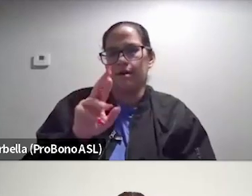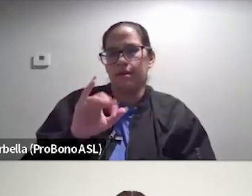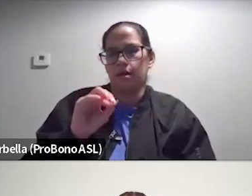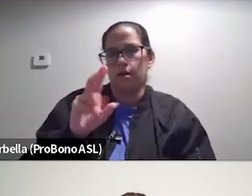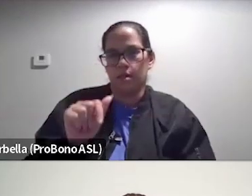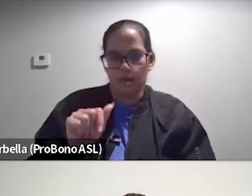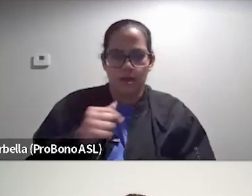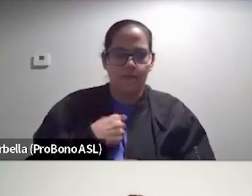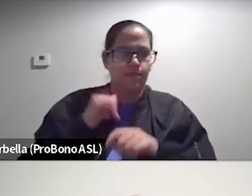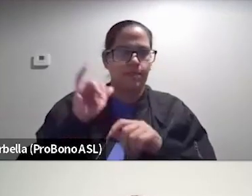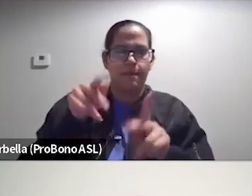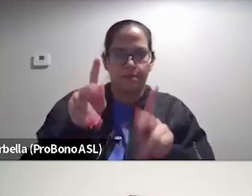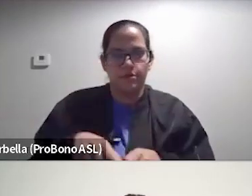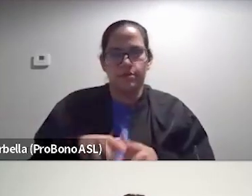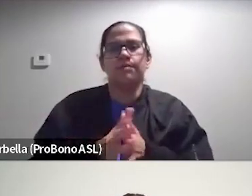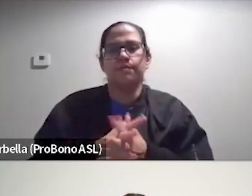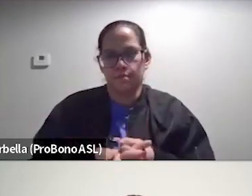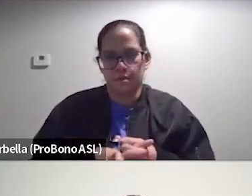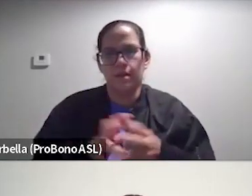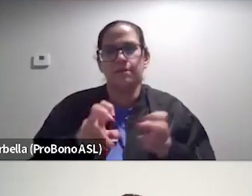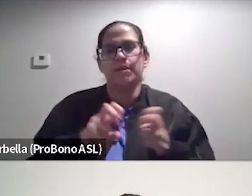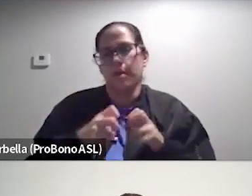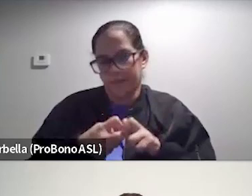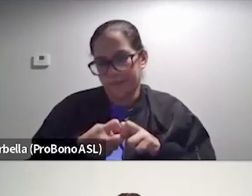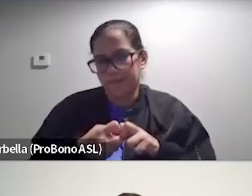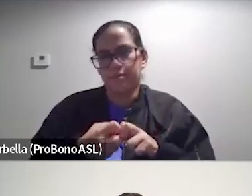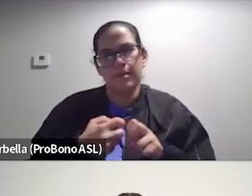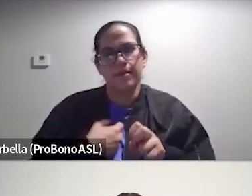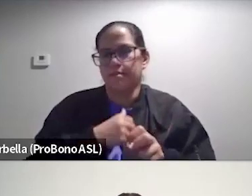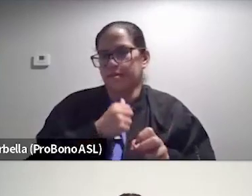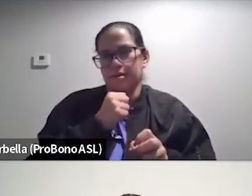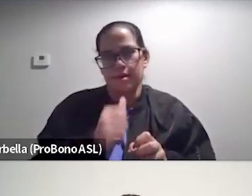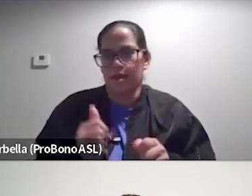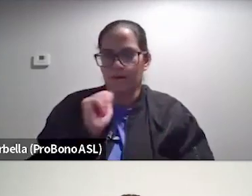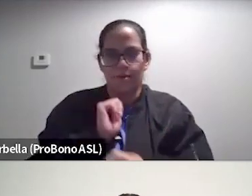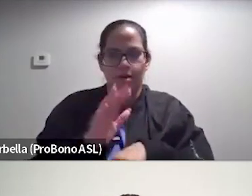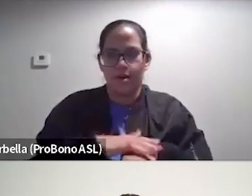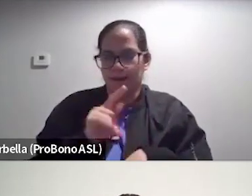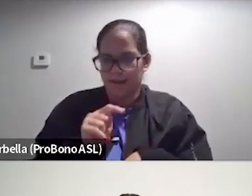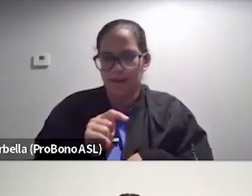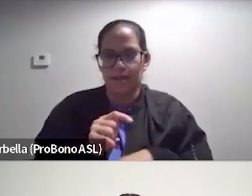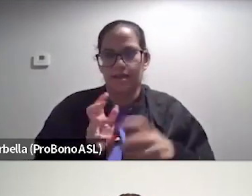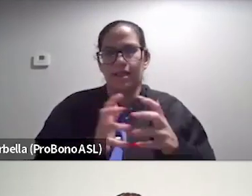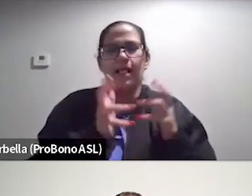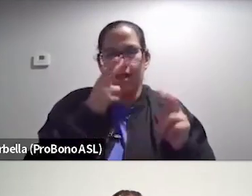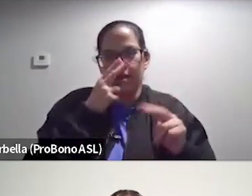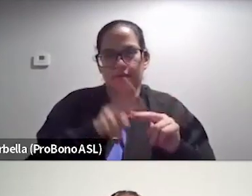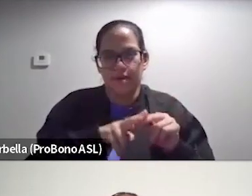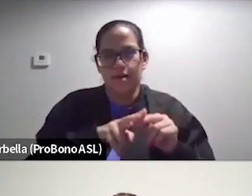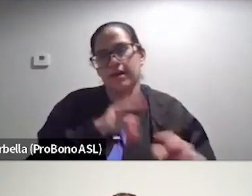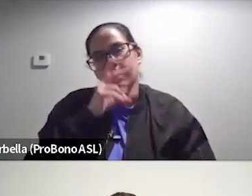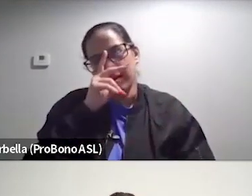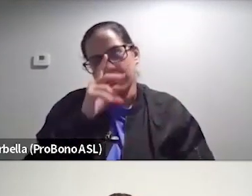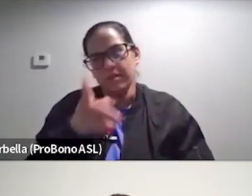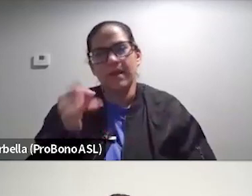I am that person. It is a problem. I am not going to work on it. It's a lot of fun. If you follow